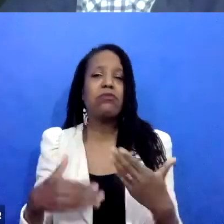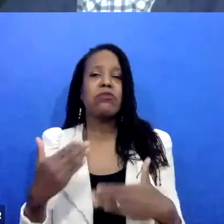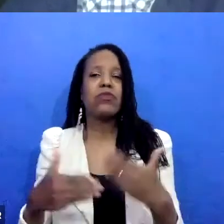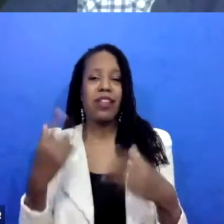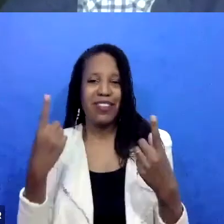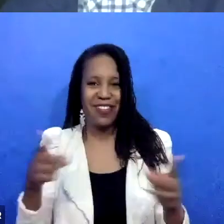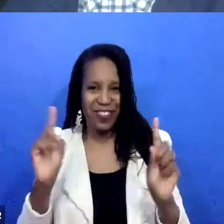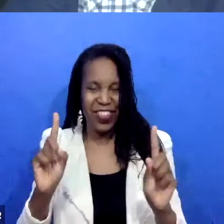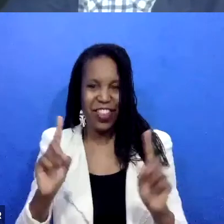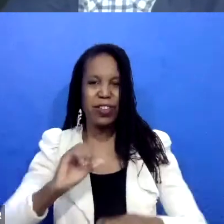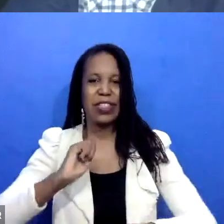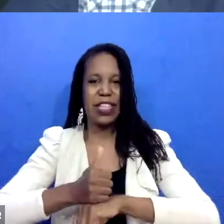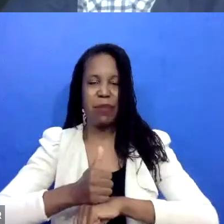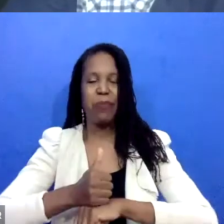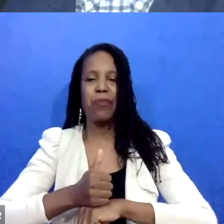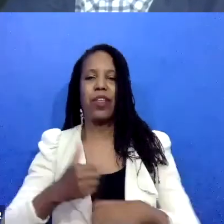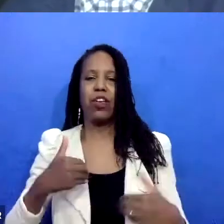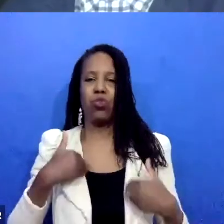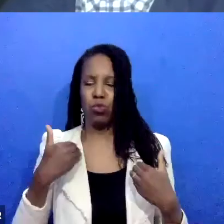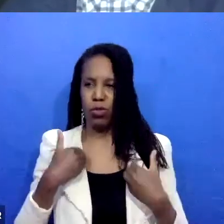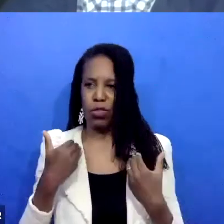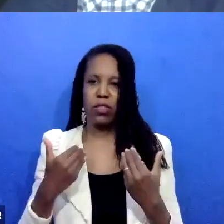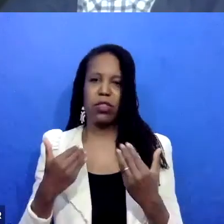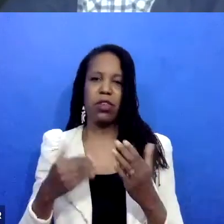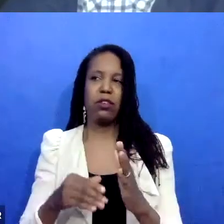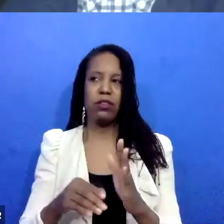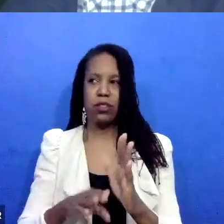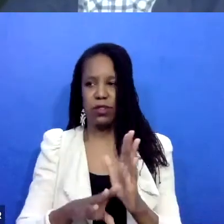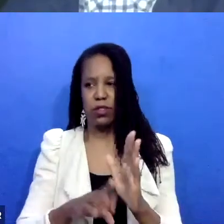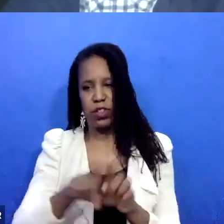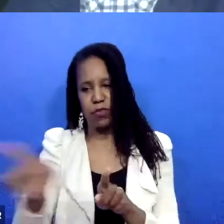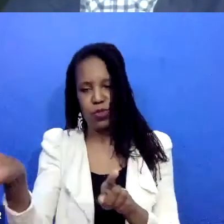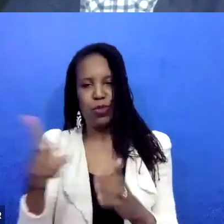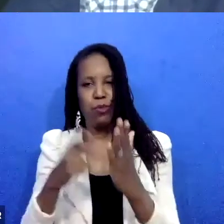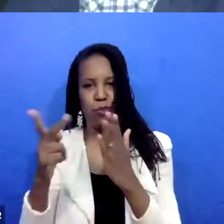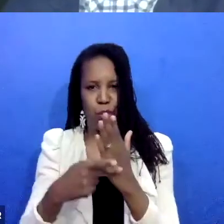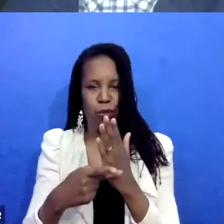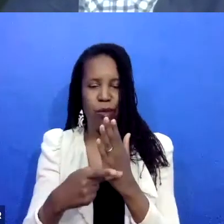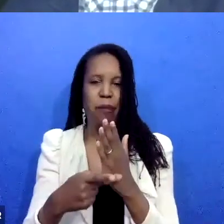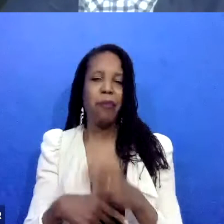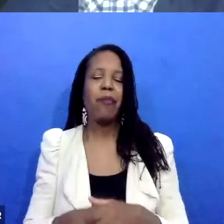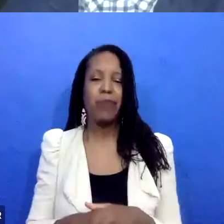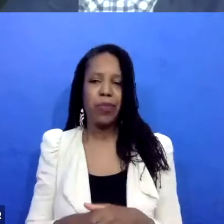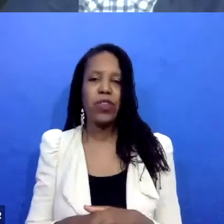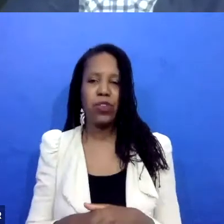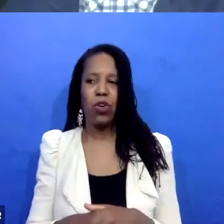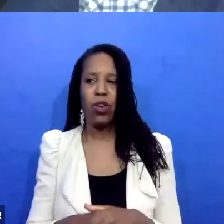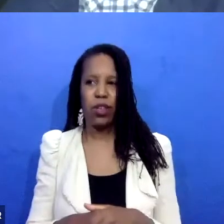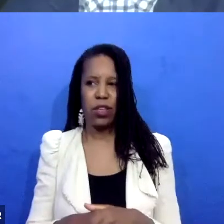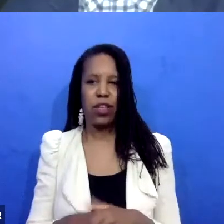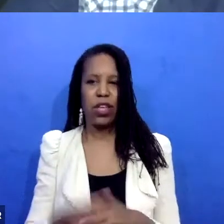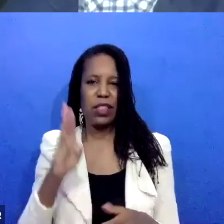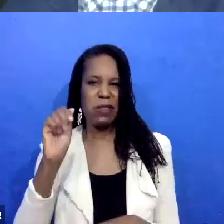And we've found some really amazing and and what we started with a wide variety of harms that young people cause.